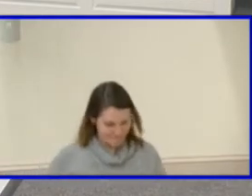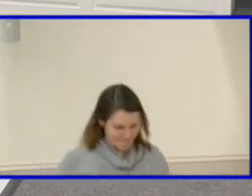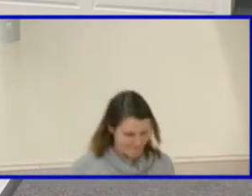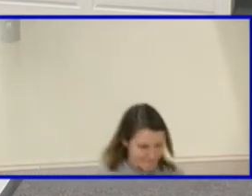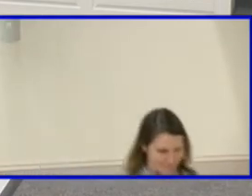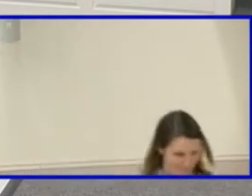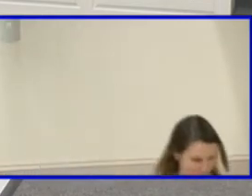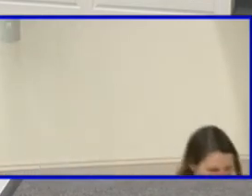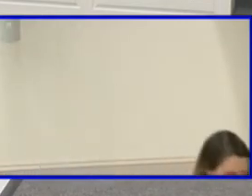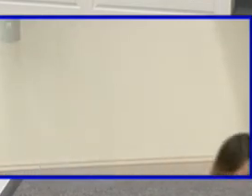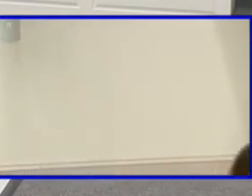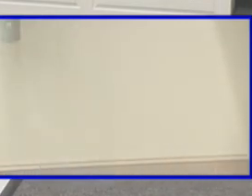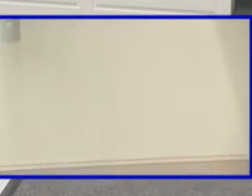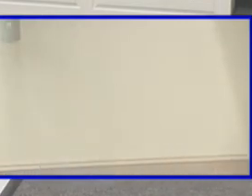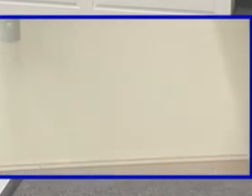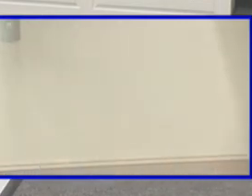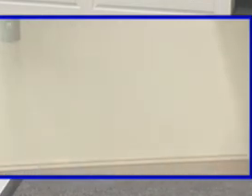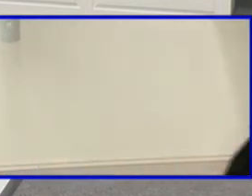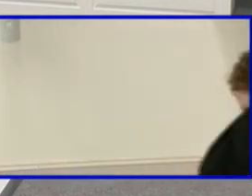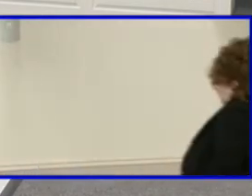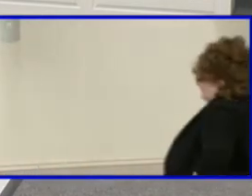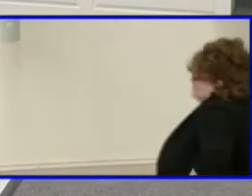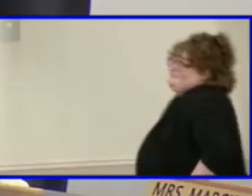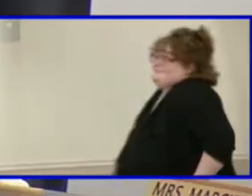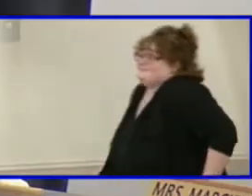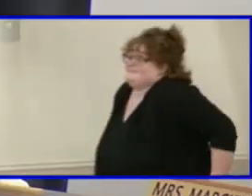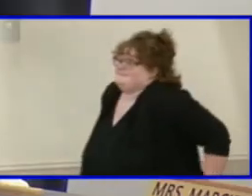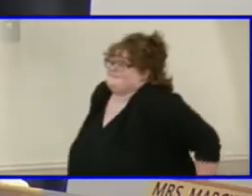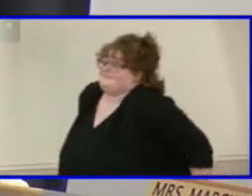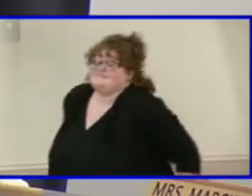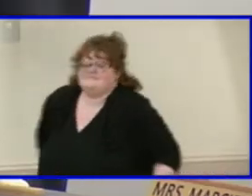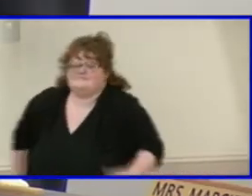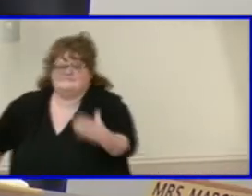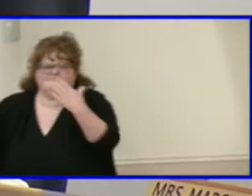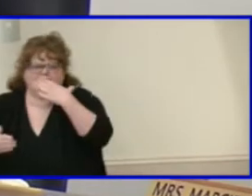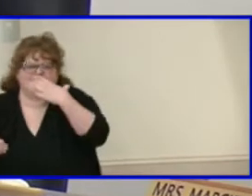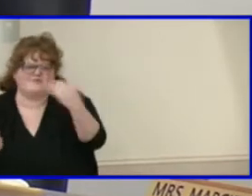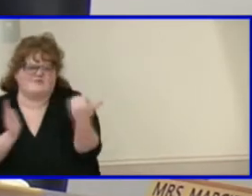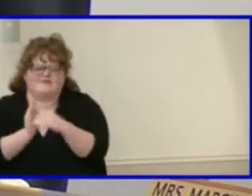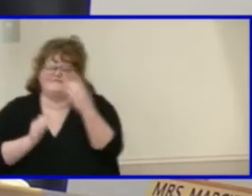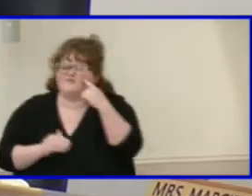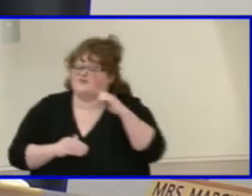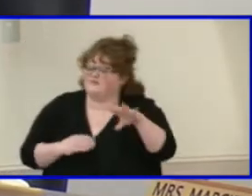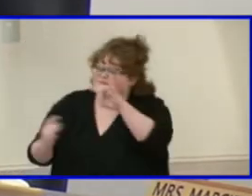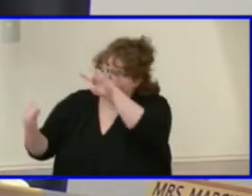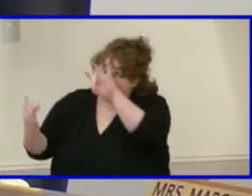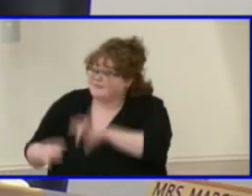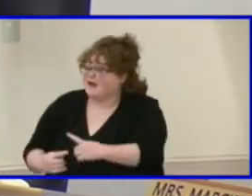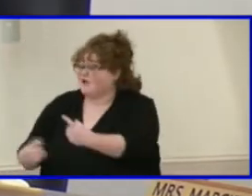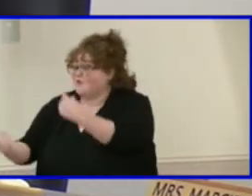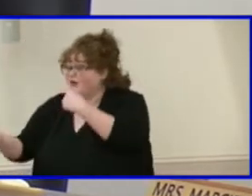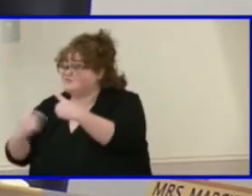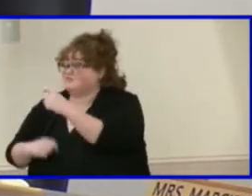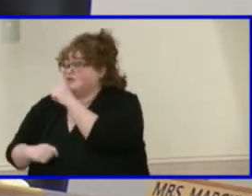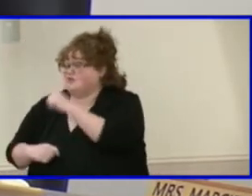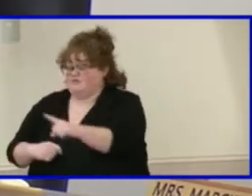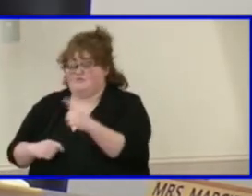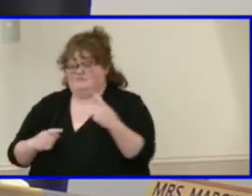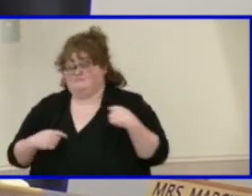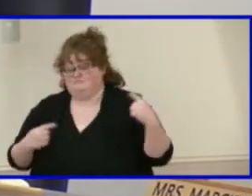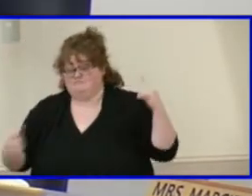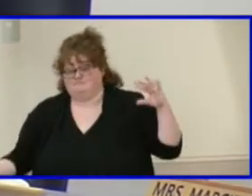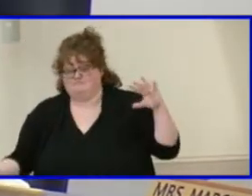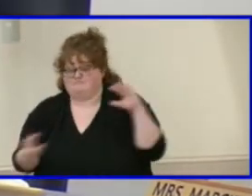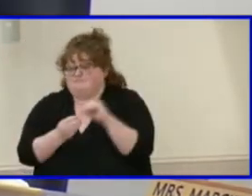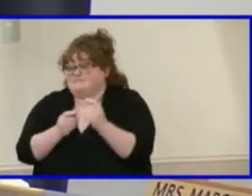And again, to, um, Dr. Hughes and Mrs. Parker and all who were involved in this, as has been pointed out, it was a, a huge effort, not just in